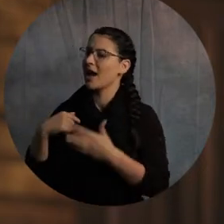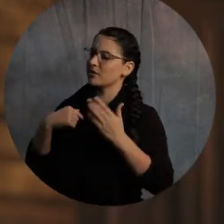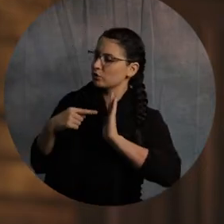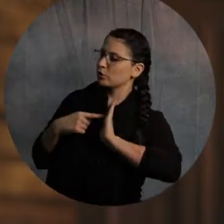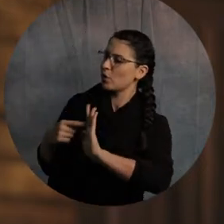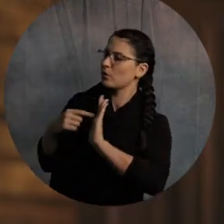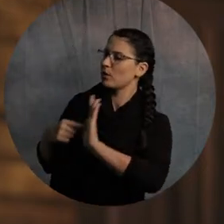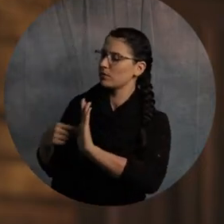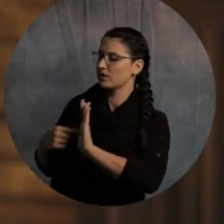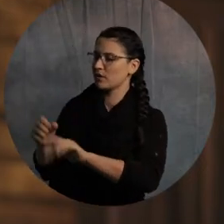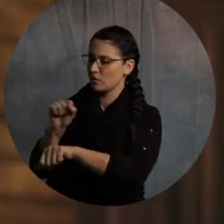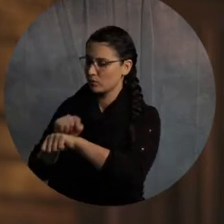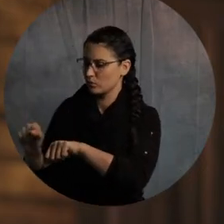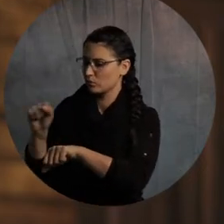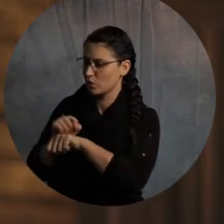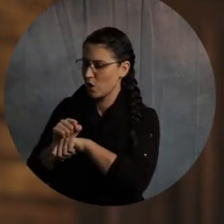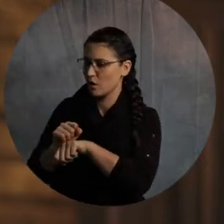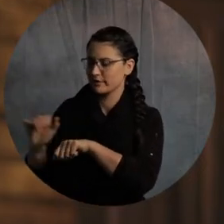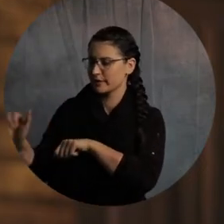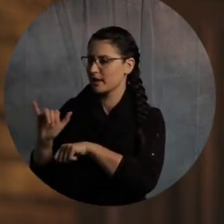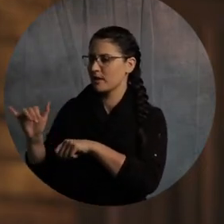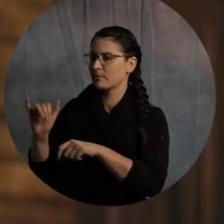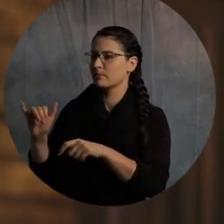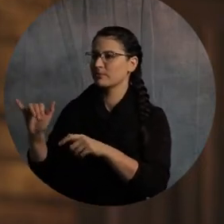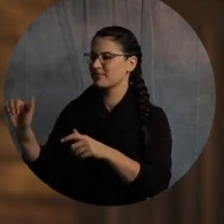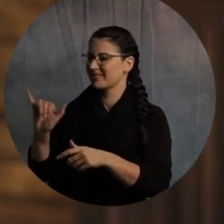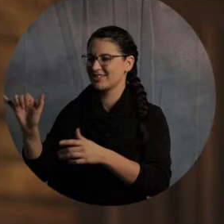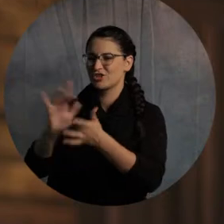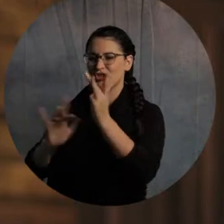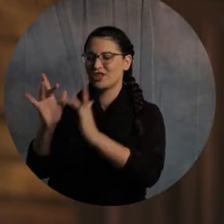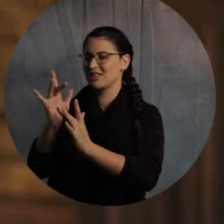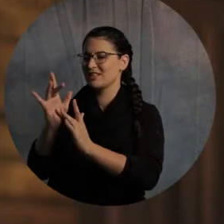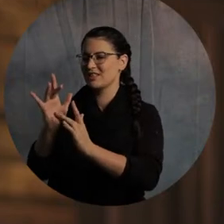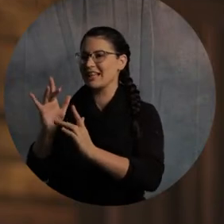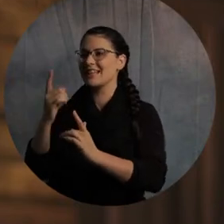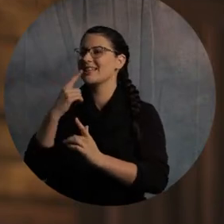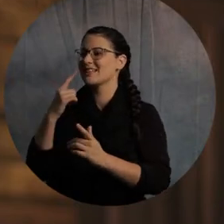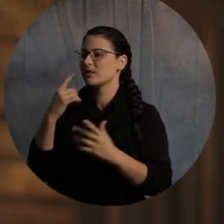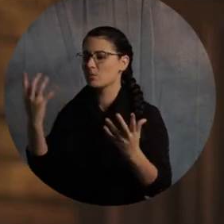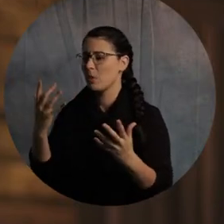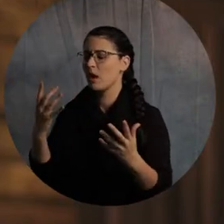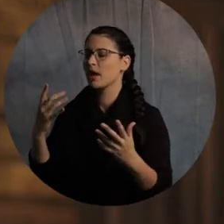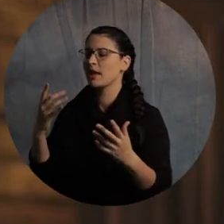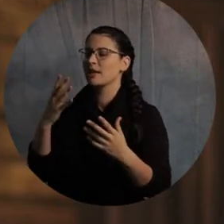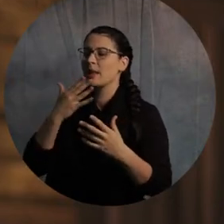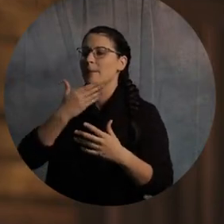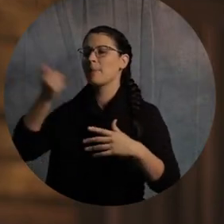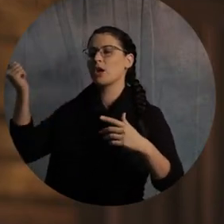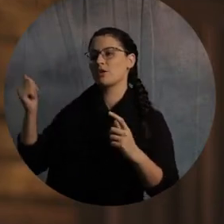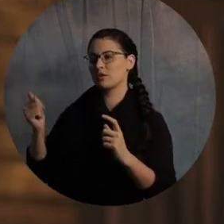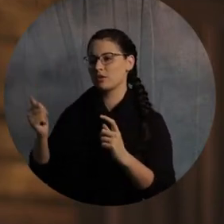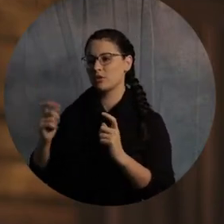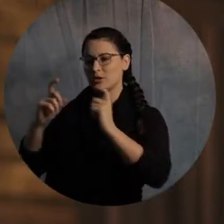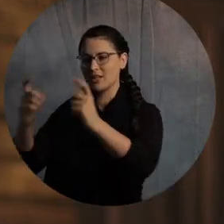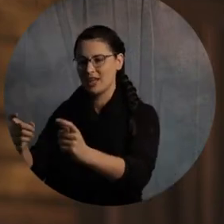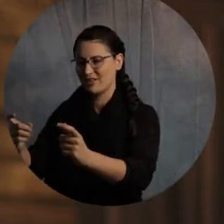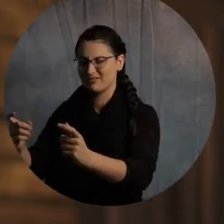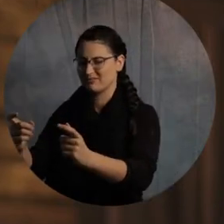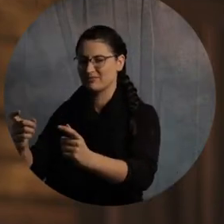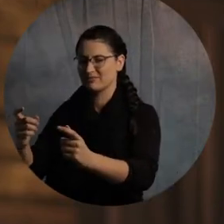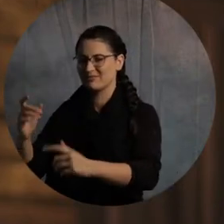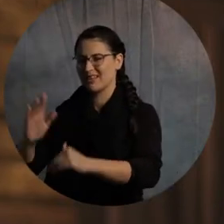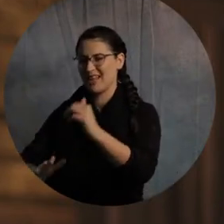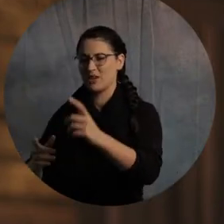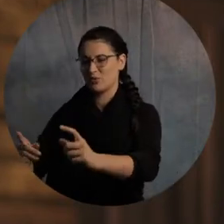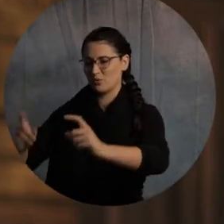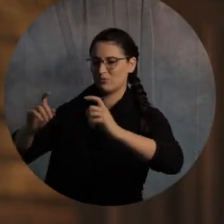help the weak and remember the words of the Lord Jesus, how he himself said, it is more blessed to give than receive. So I sacrificed, man. I